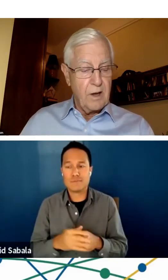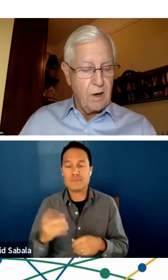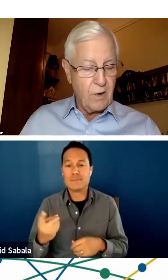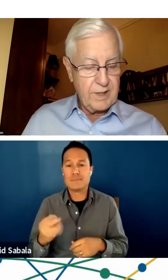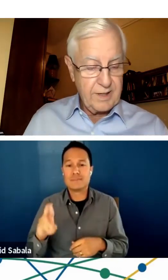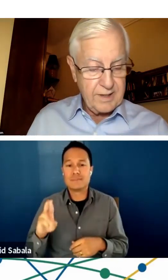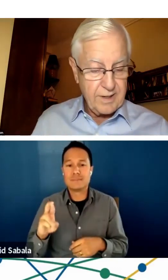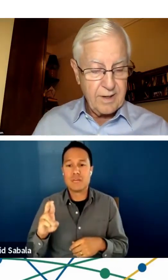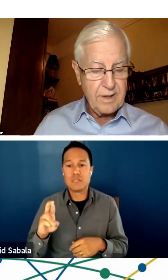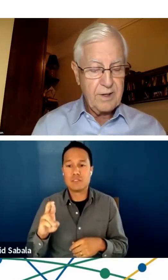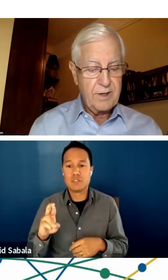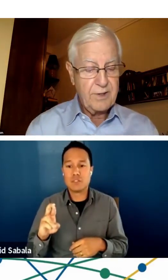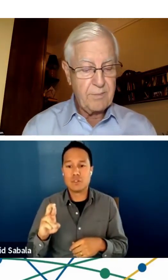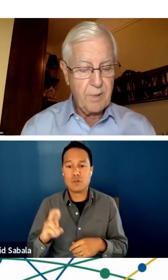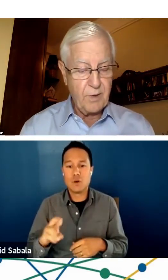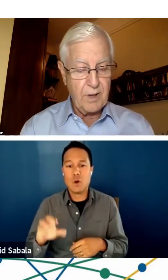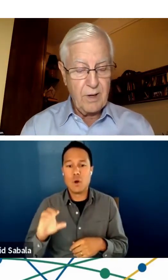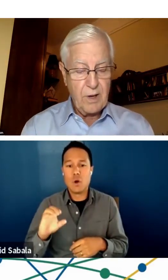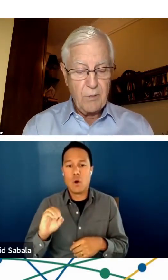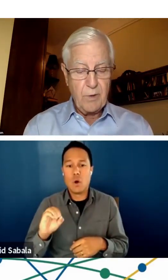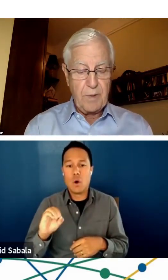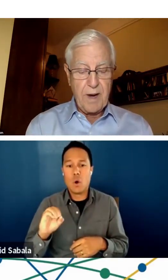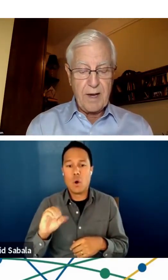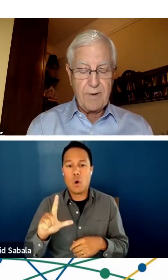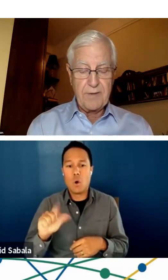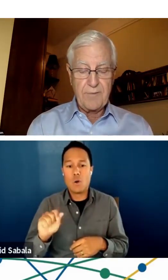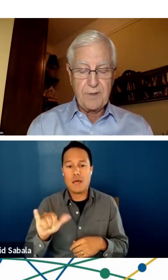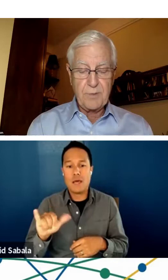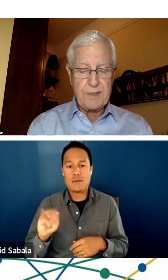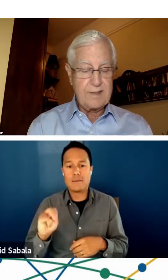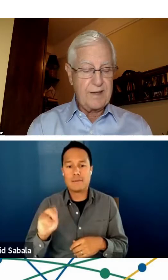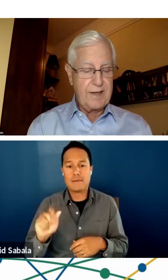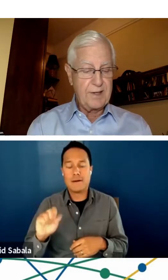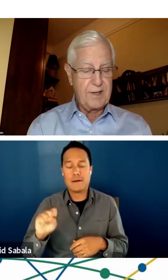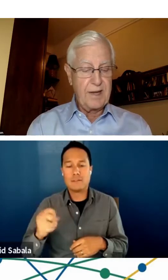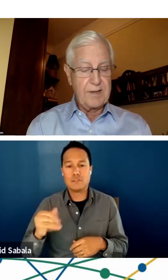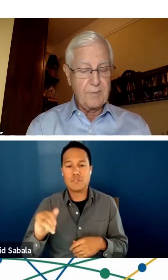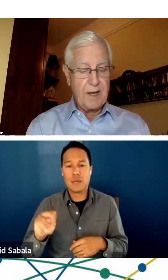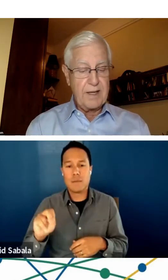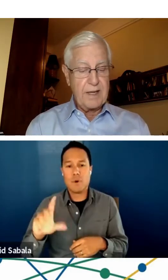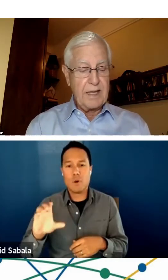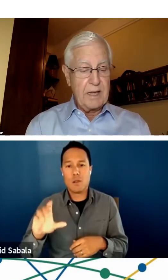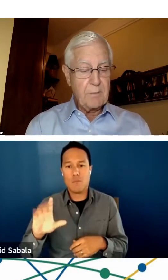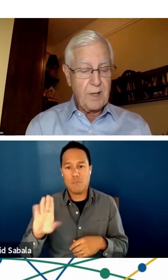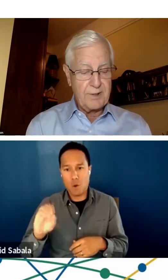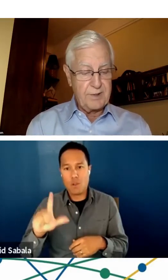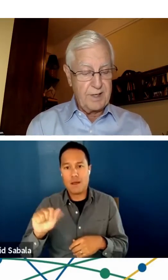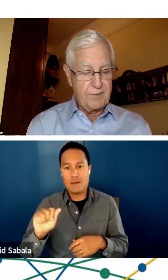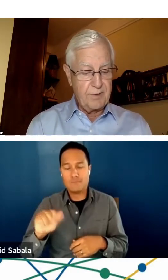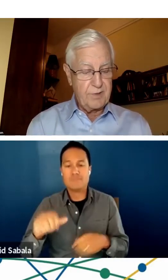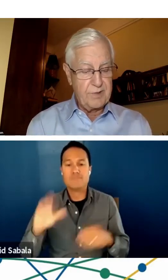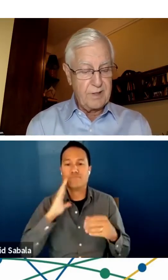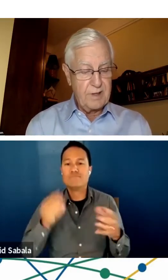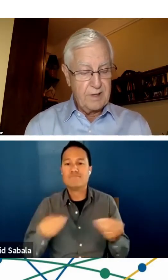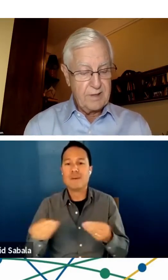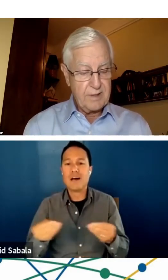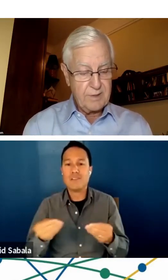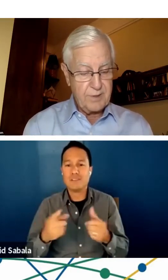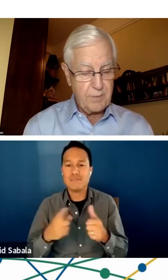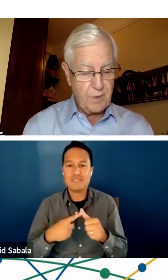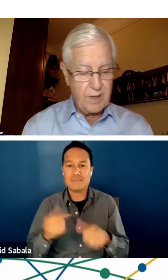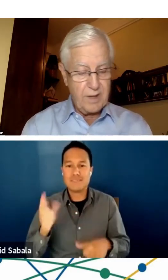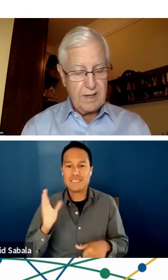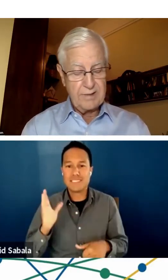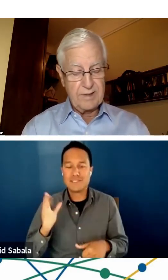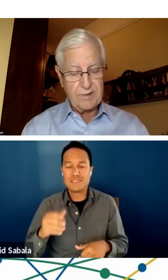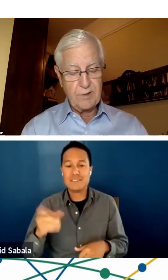Dr. Olyinka Shambola will be moderating the first presentation, and it's my pleasure to introduce her. Dr.